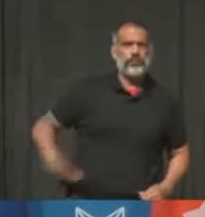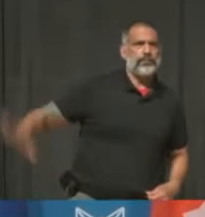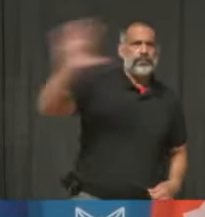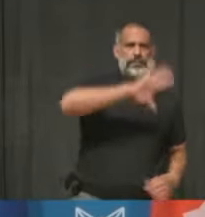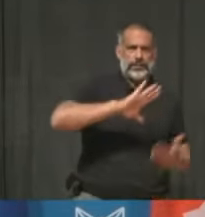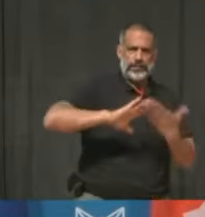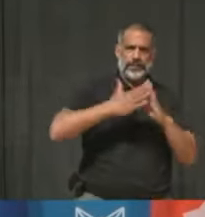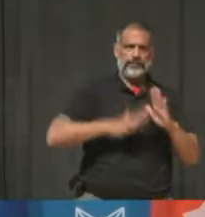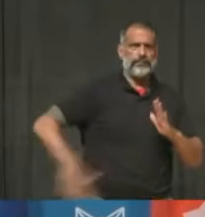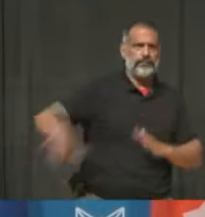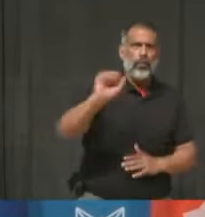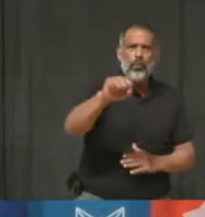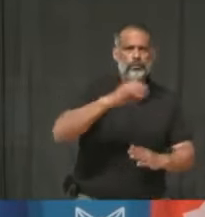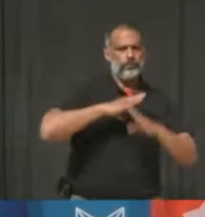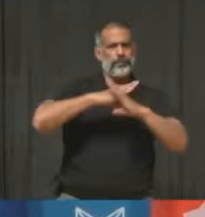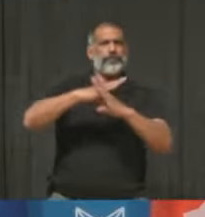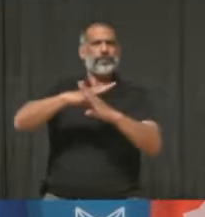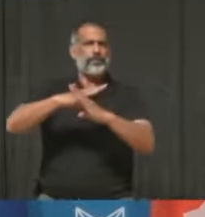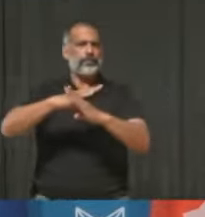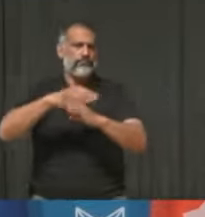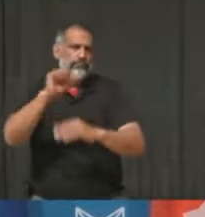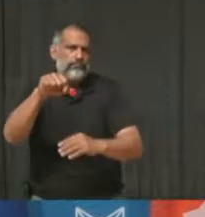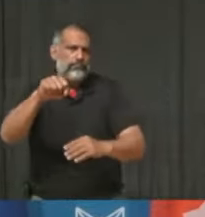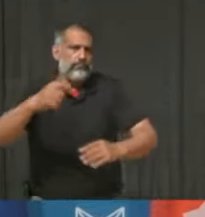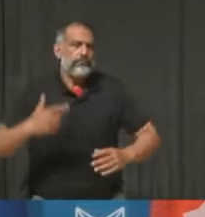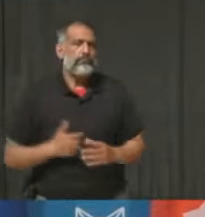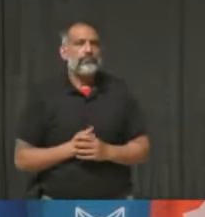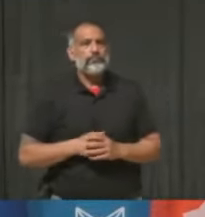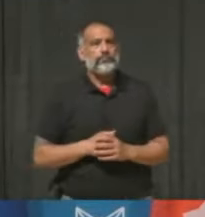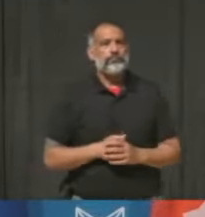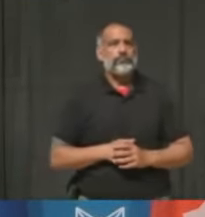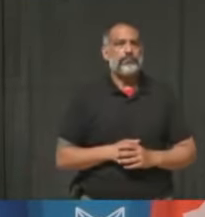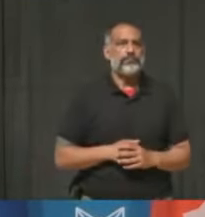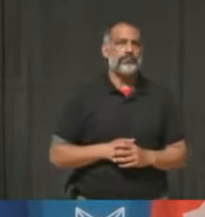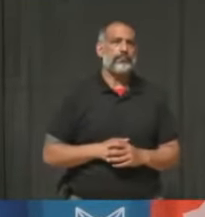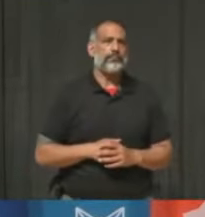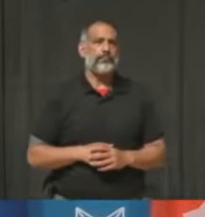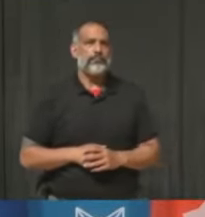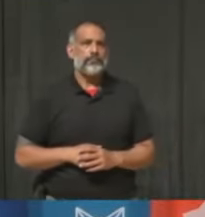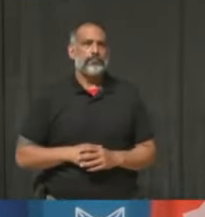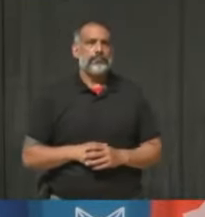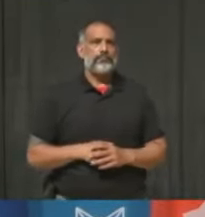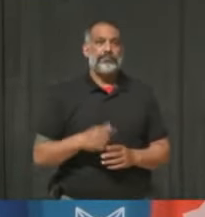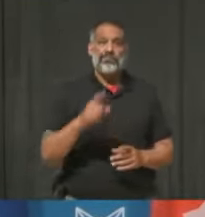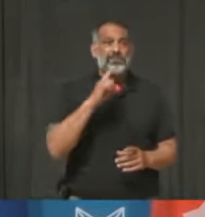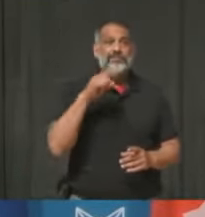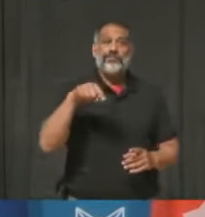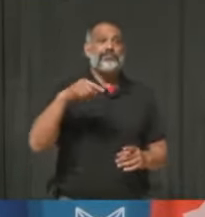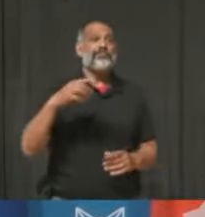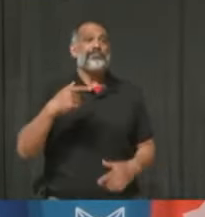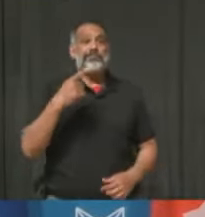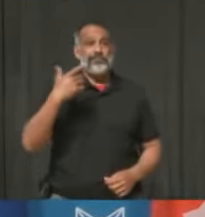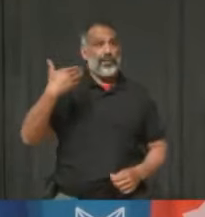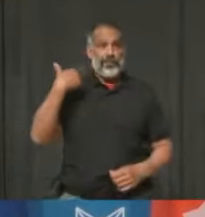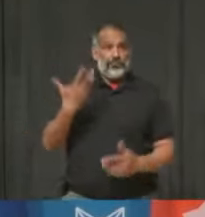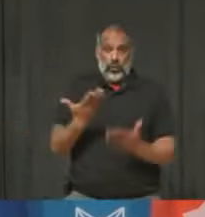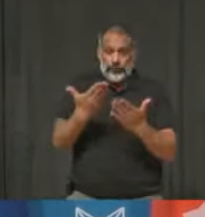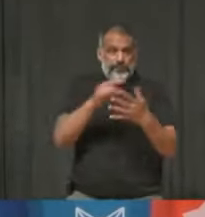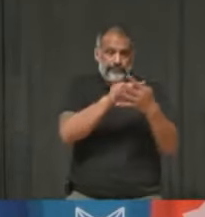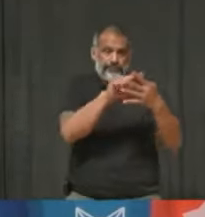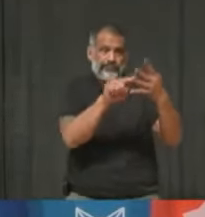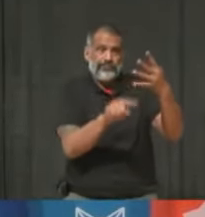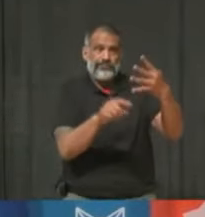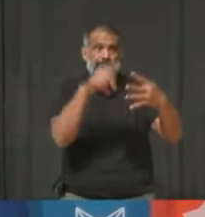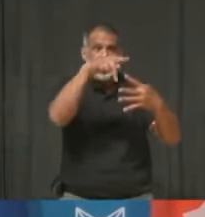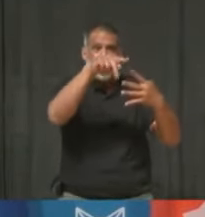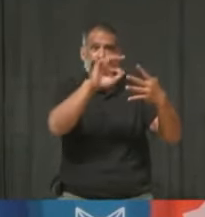more of our citizens here in the region of Peel. And certainly it was absolutely vital that at the time, especially when we were in the midst of our third